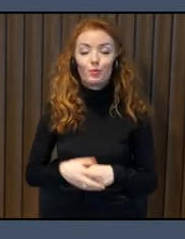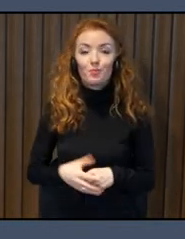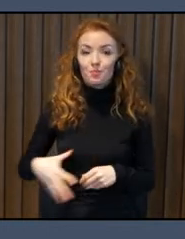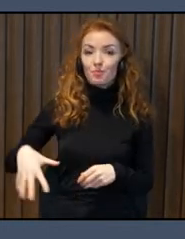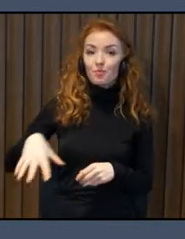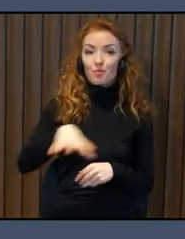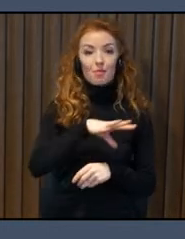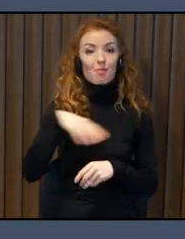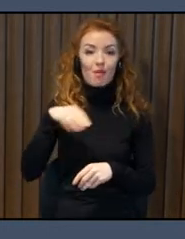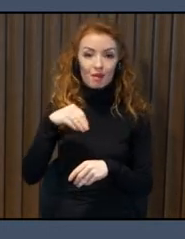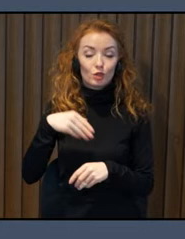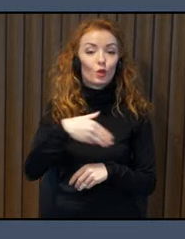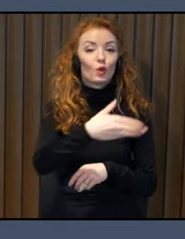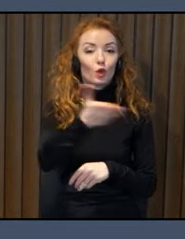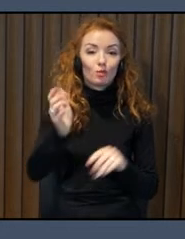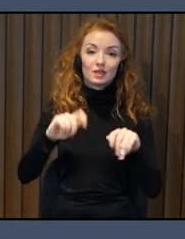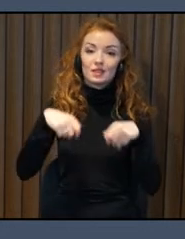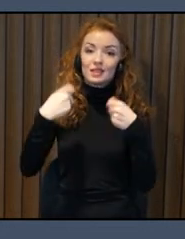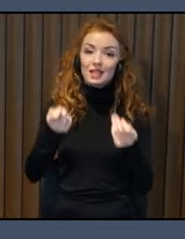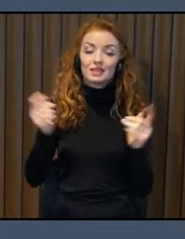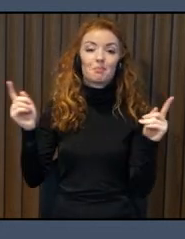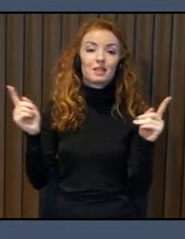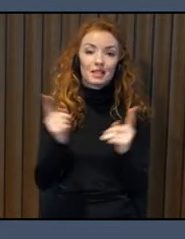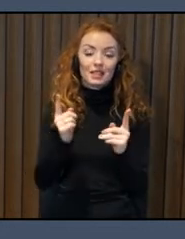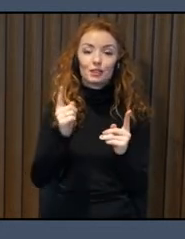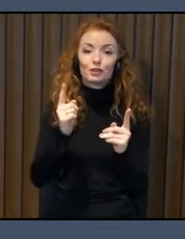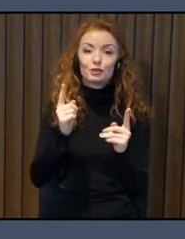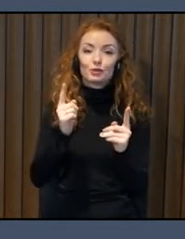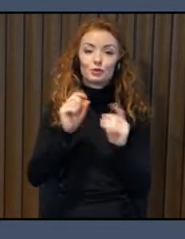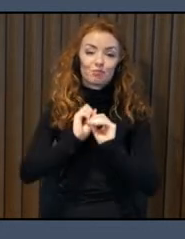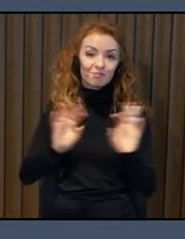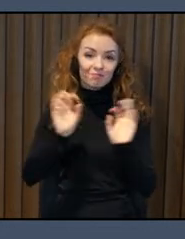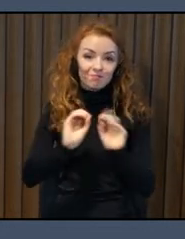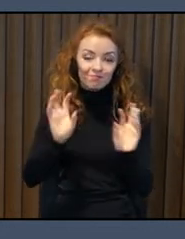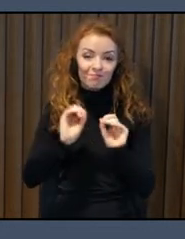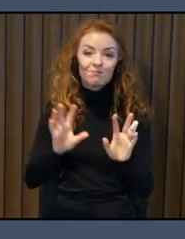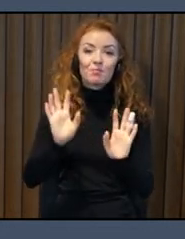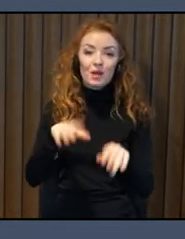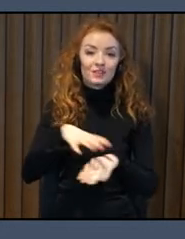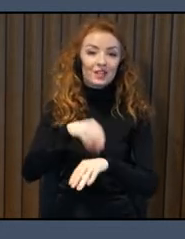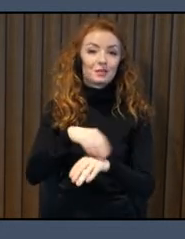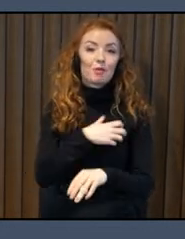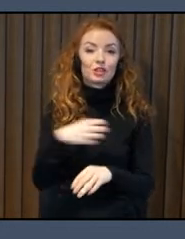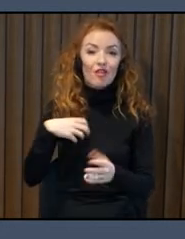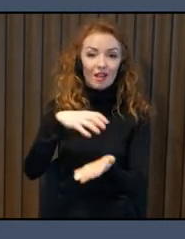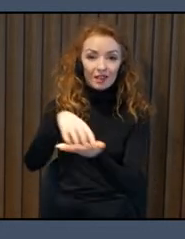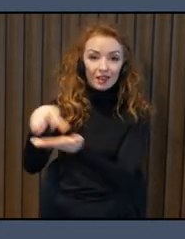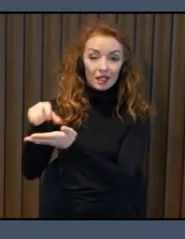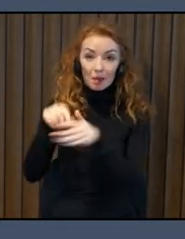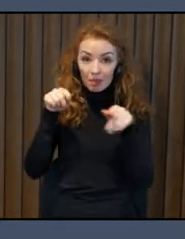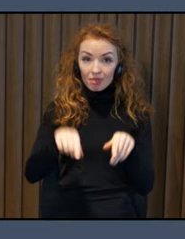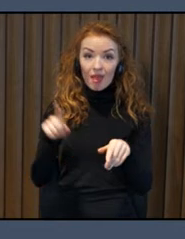Swedish municipalities. This is a picture of Sweden, and Sweden consists of 290